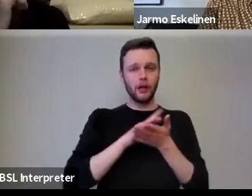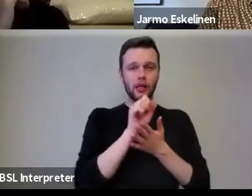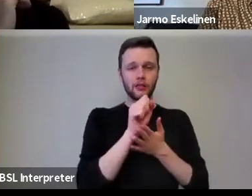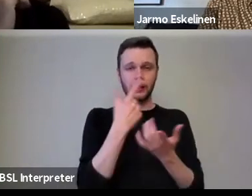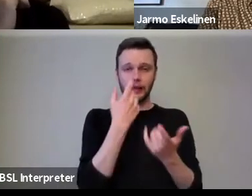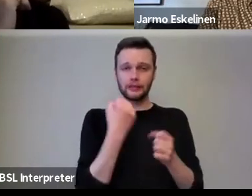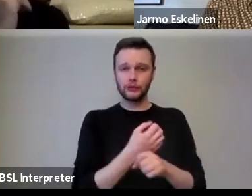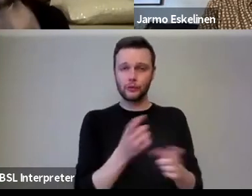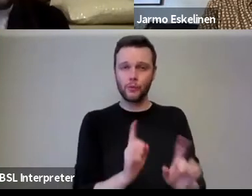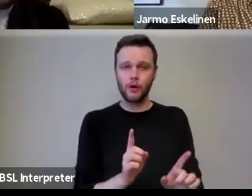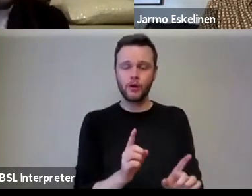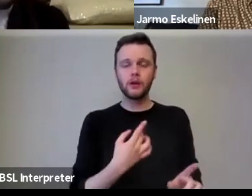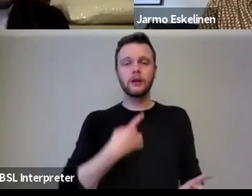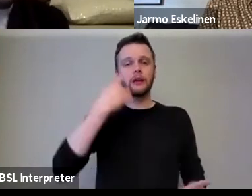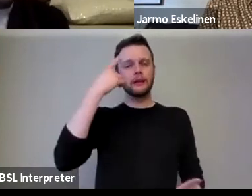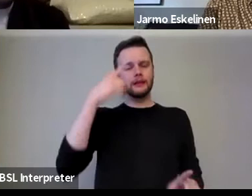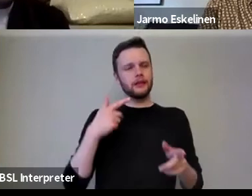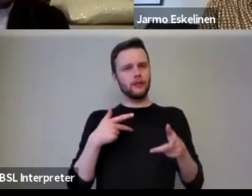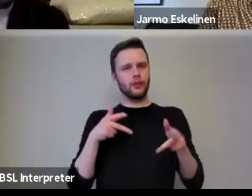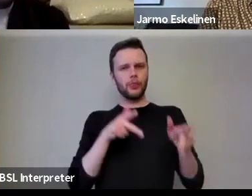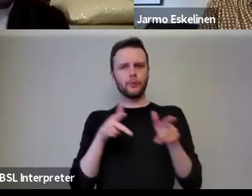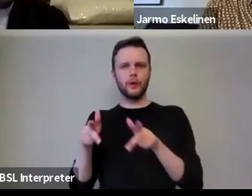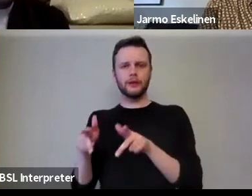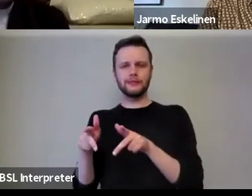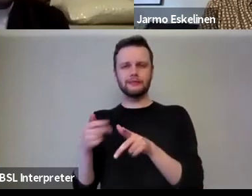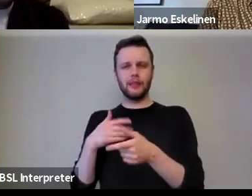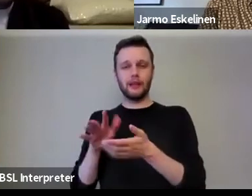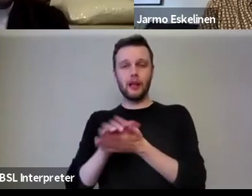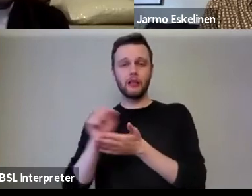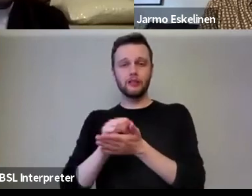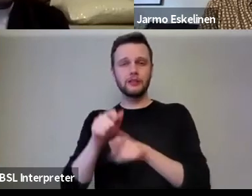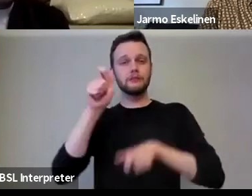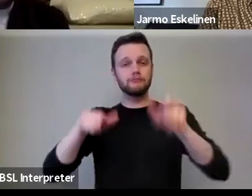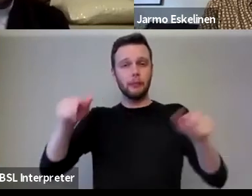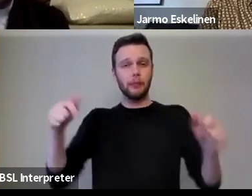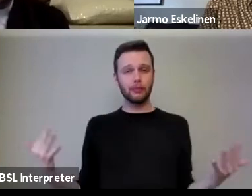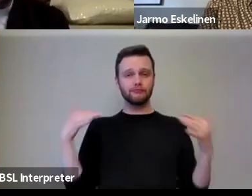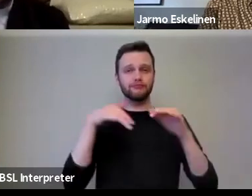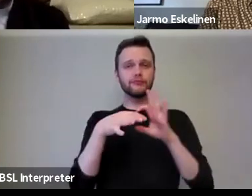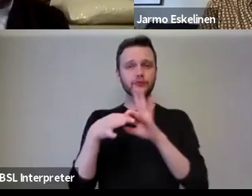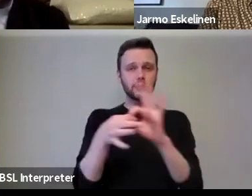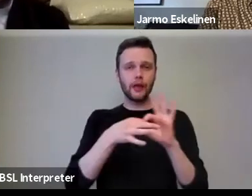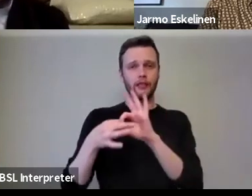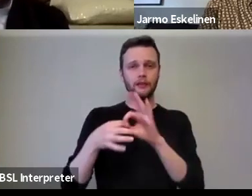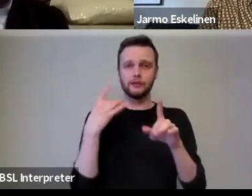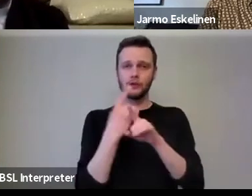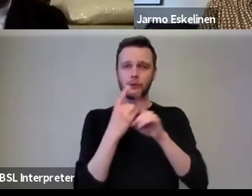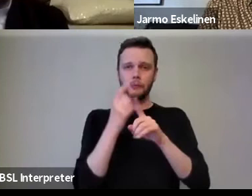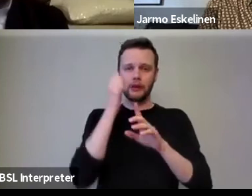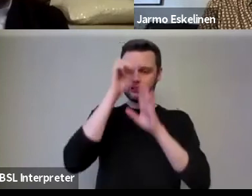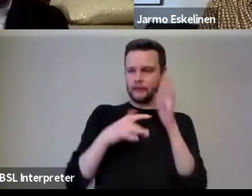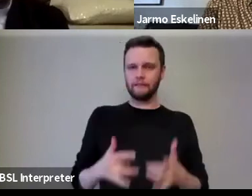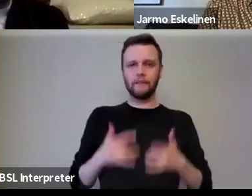Are there ways that culture clearly culture does bring people together to celebrate shared, a shared sense of humanity?